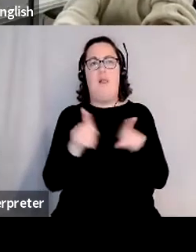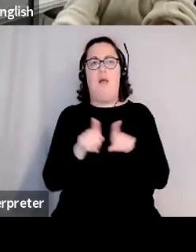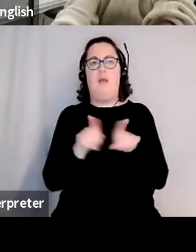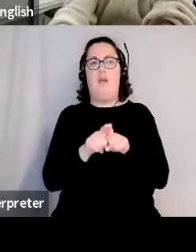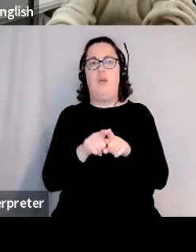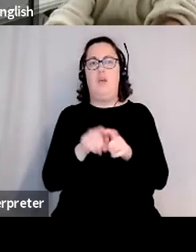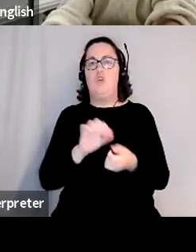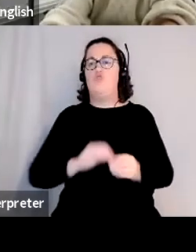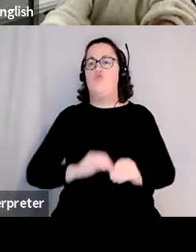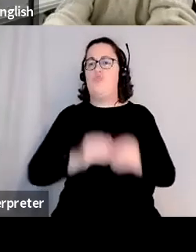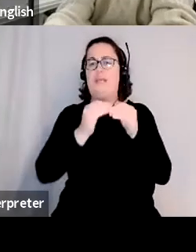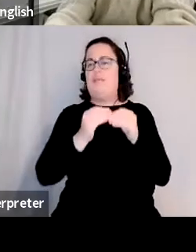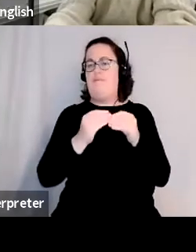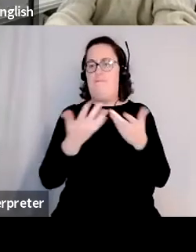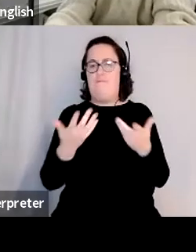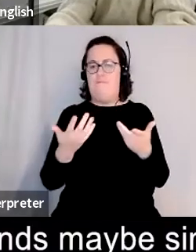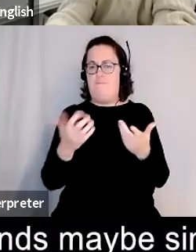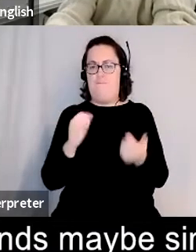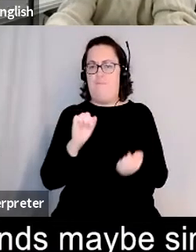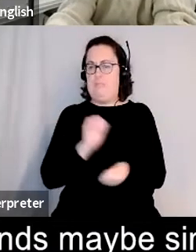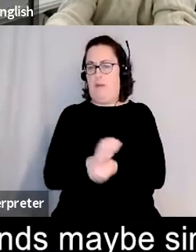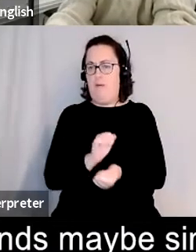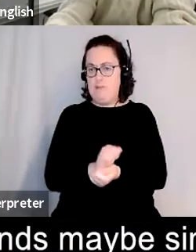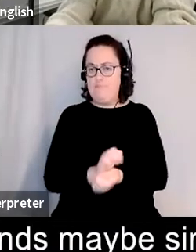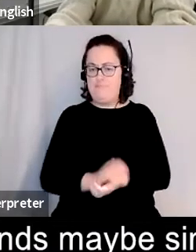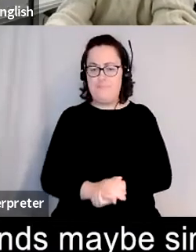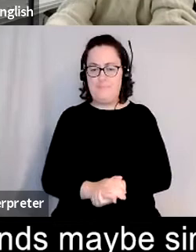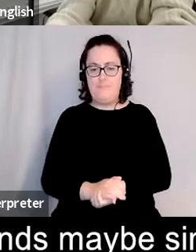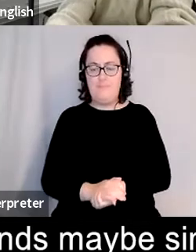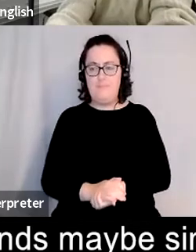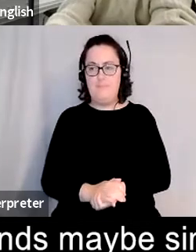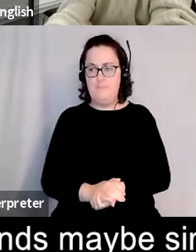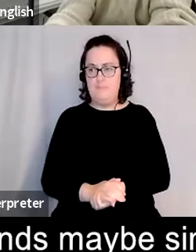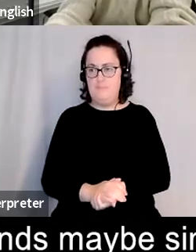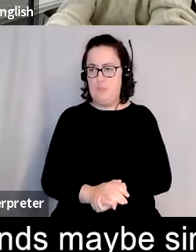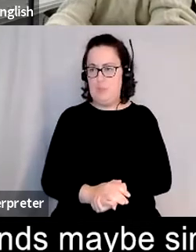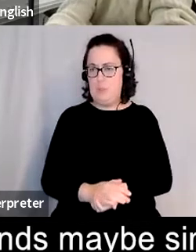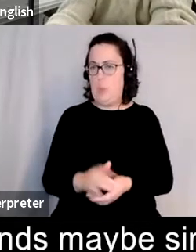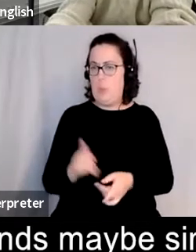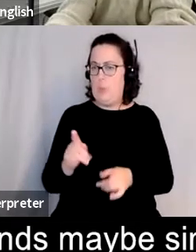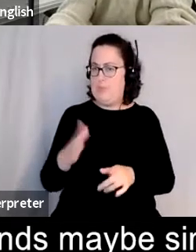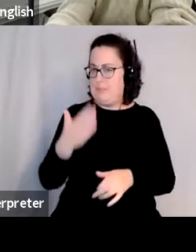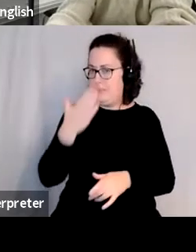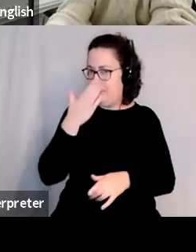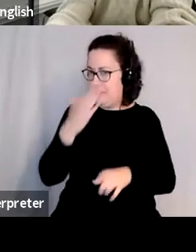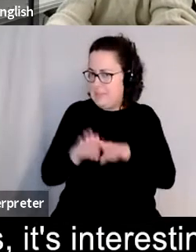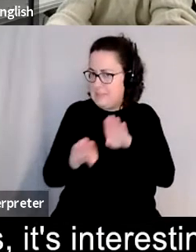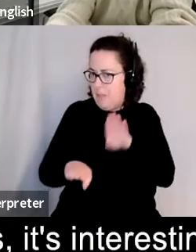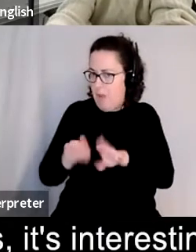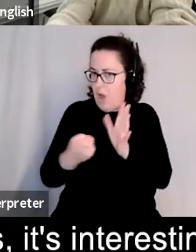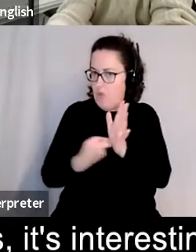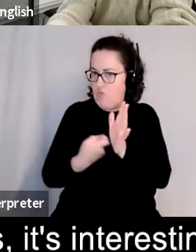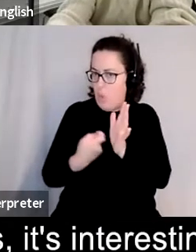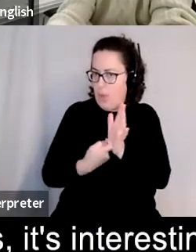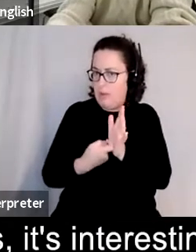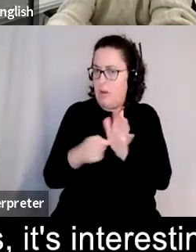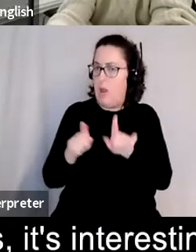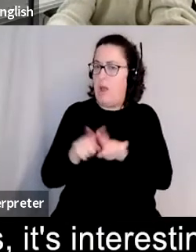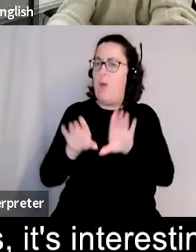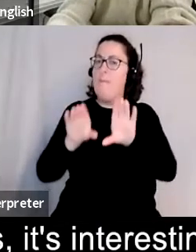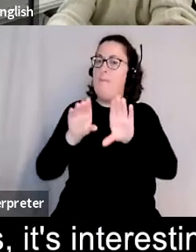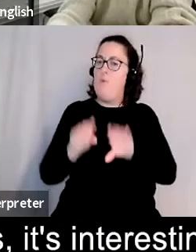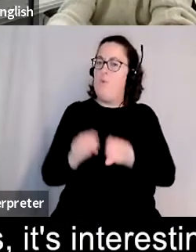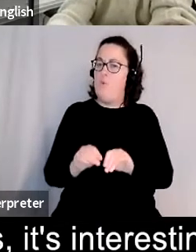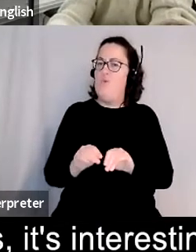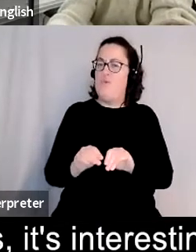that sounds uh maybe similar to rowan that that pause within your work yeah it's interesting that